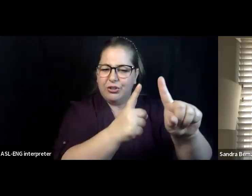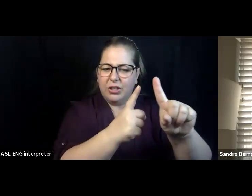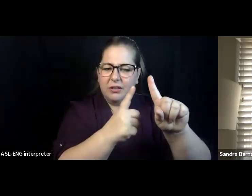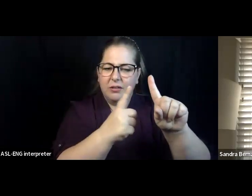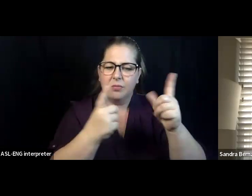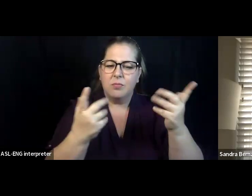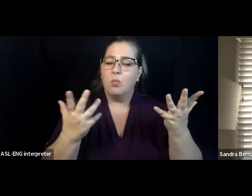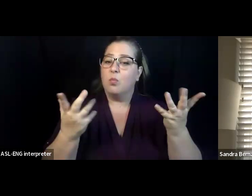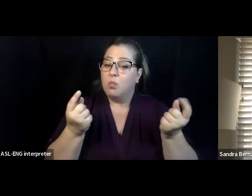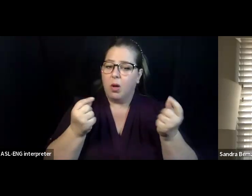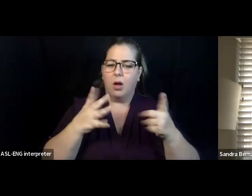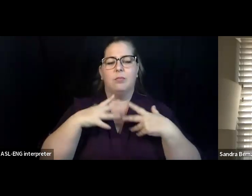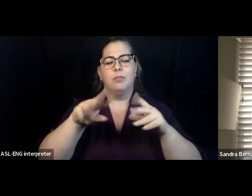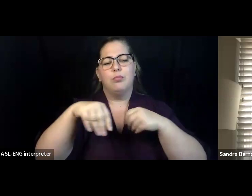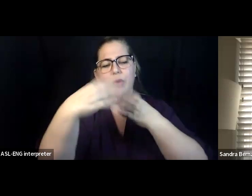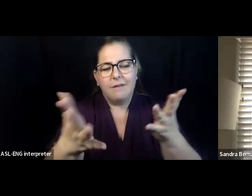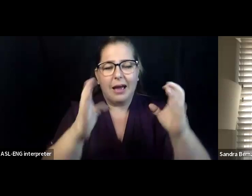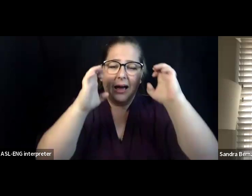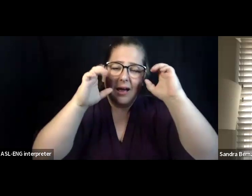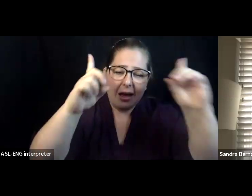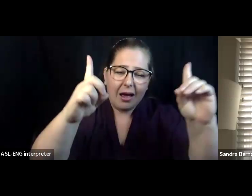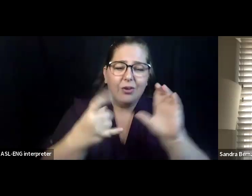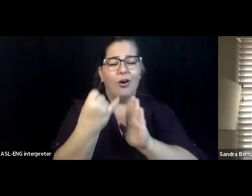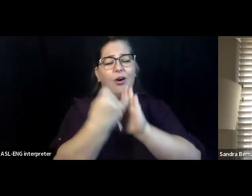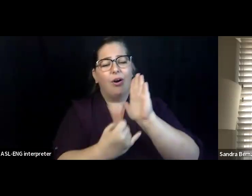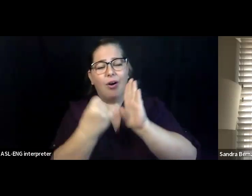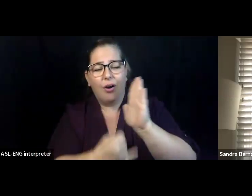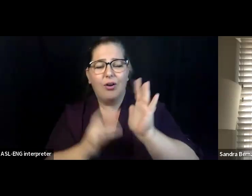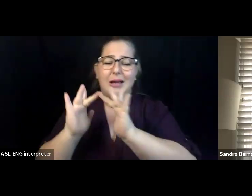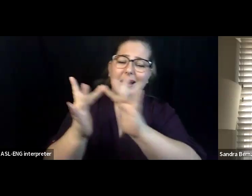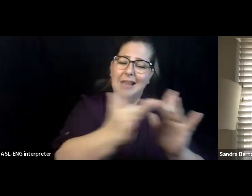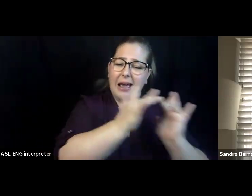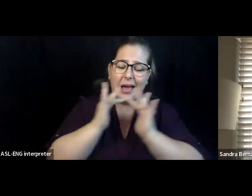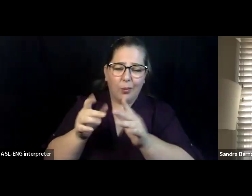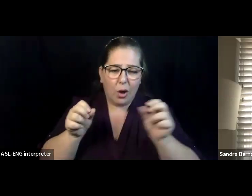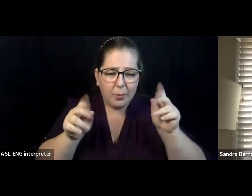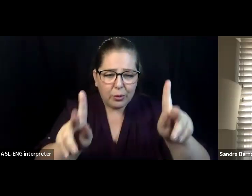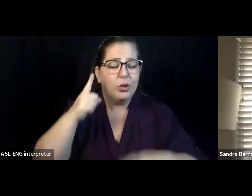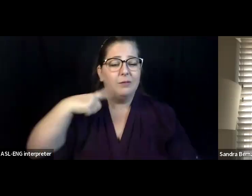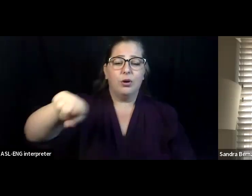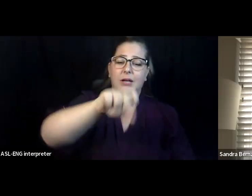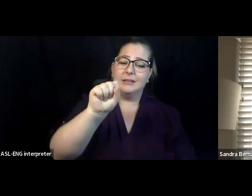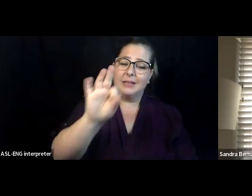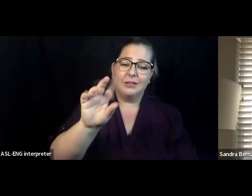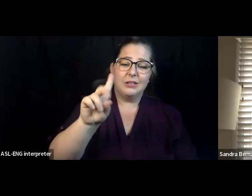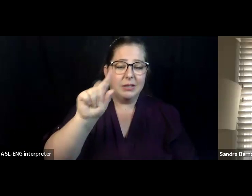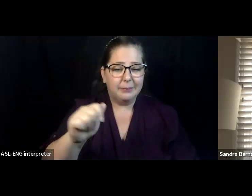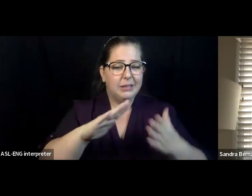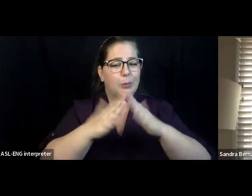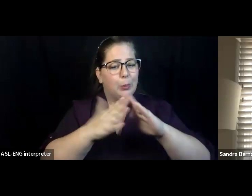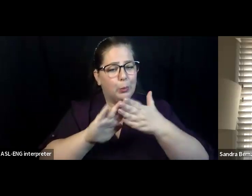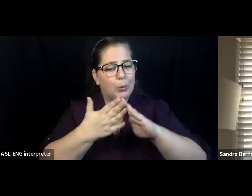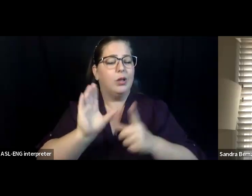Disability Community Cultural Center brings diverse people with disabilities together to access